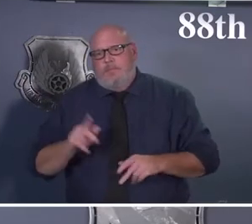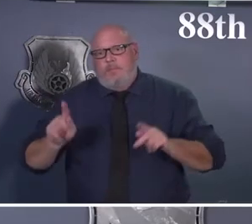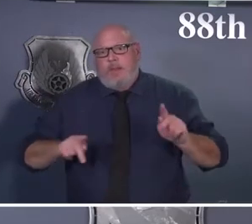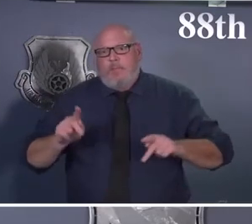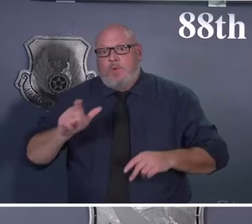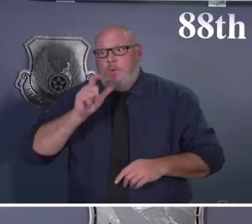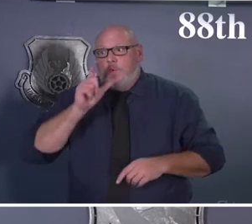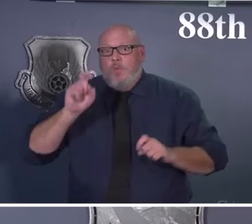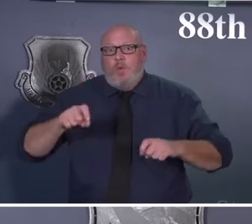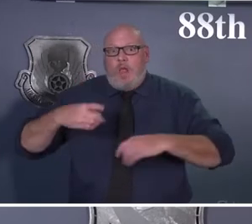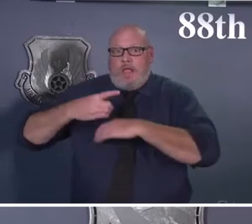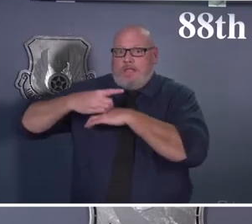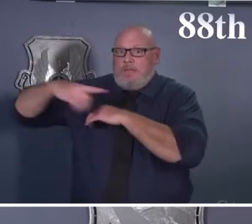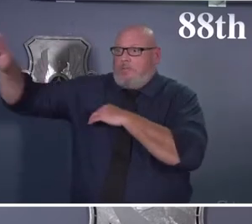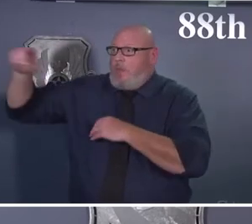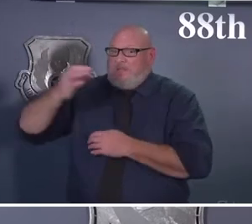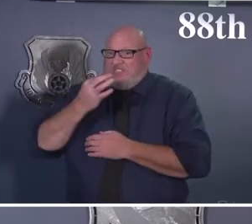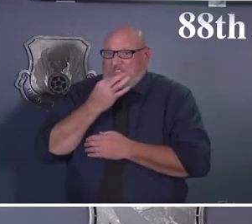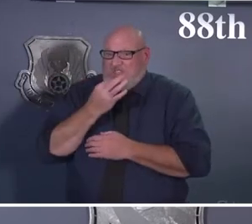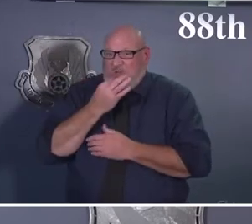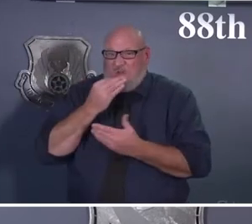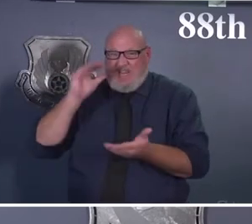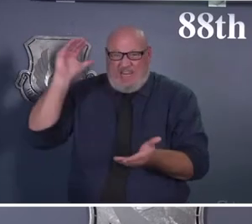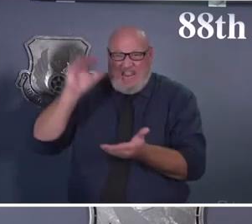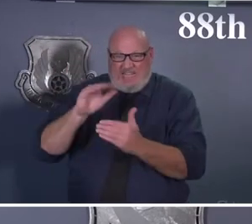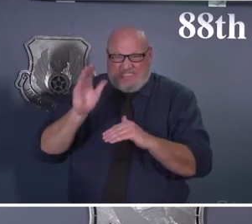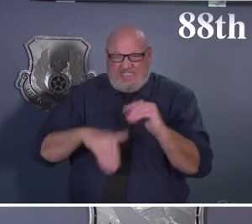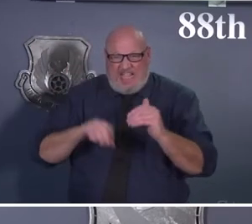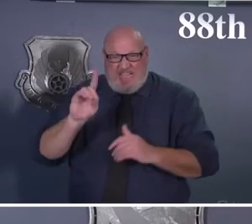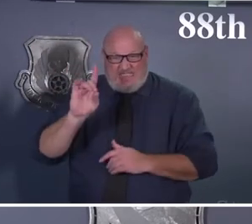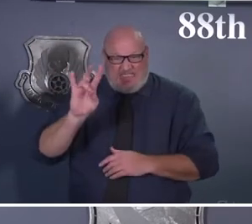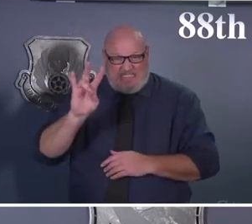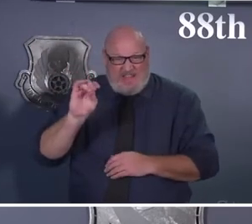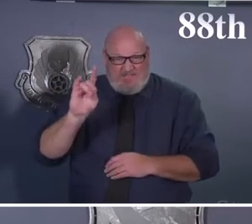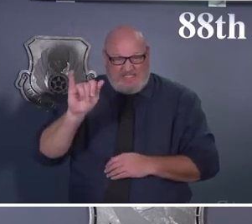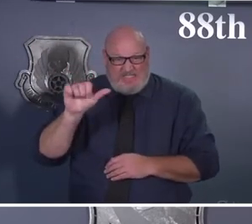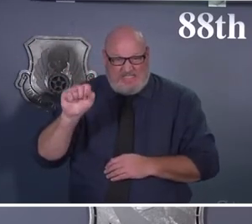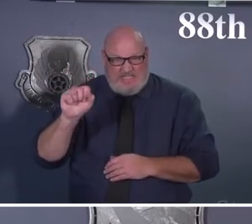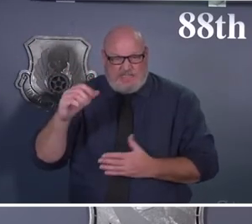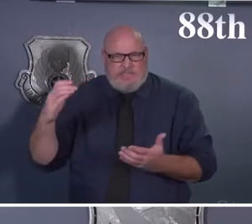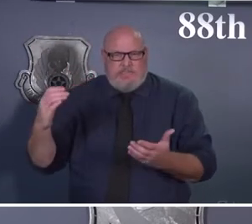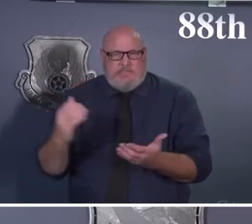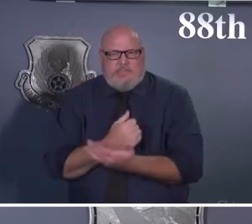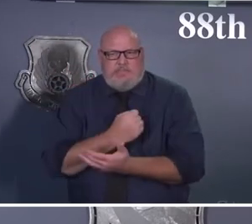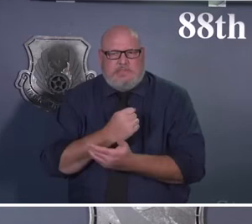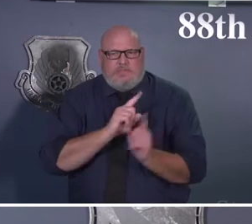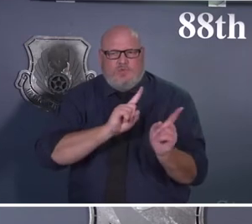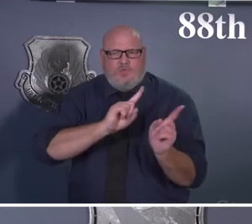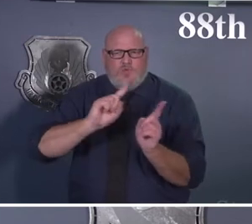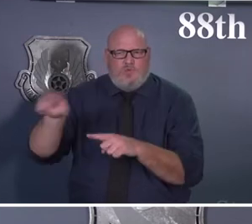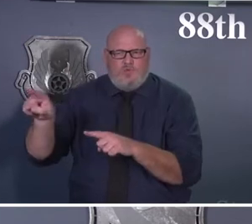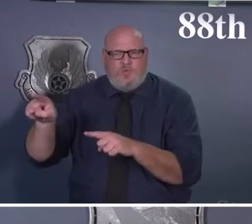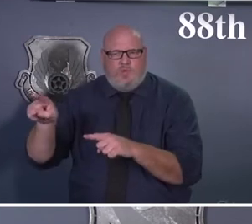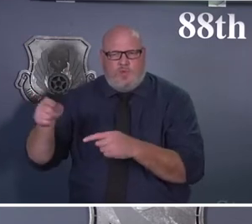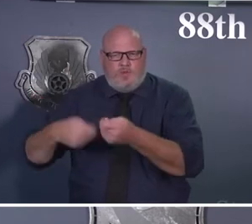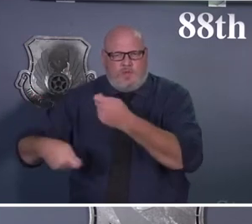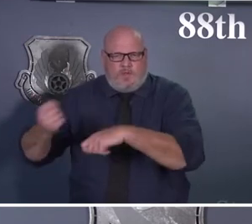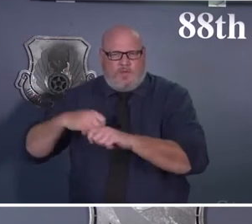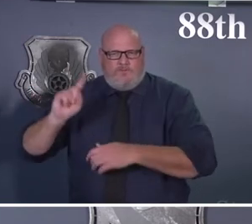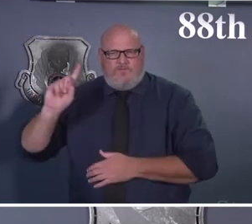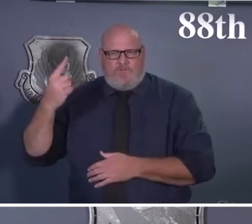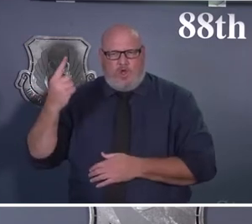course of action, we also believe that is more beneficial to our customers because it keeps you out of standing in lines for long periods of time and inclement weather.